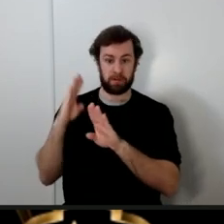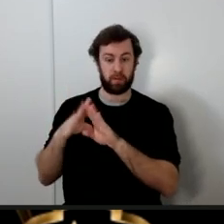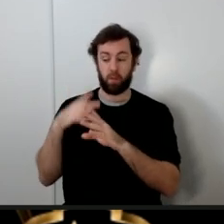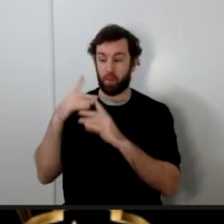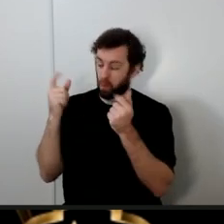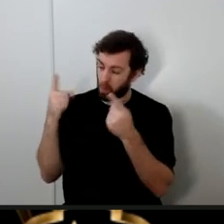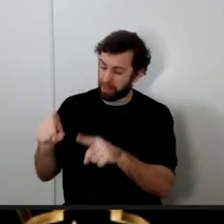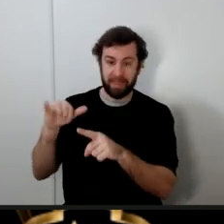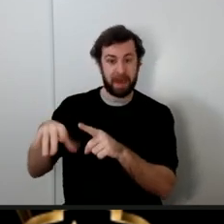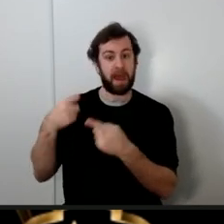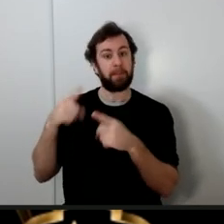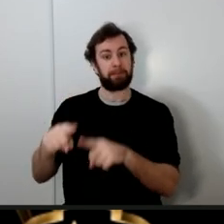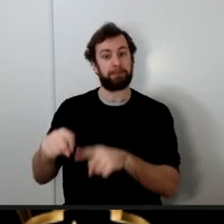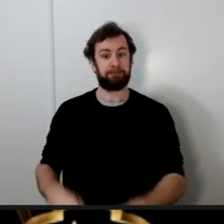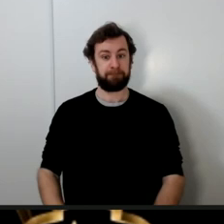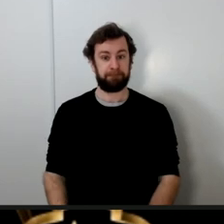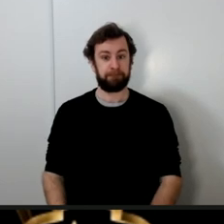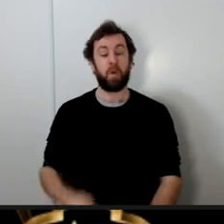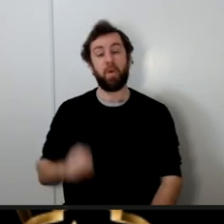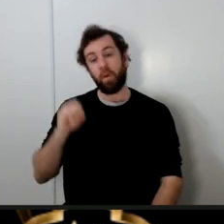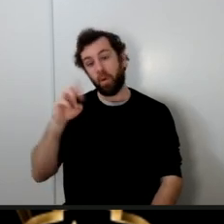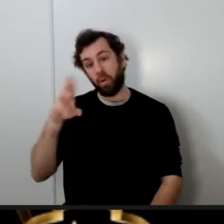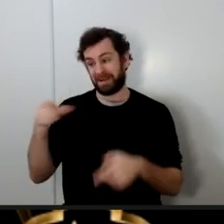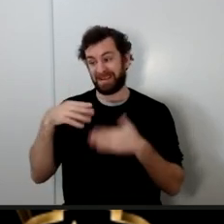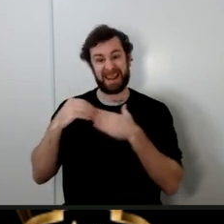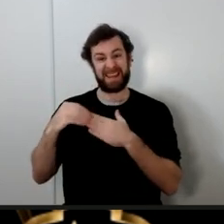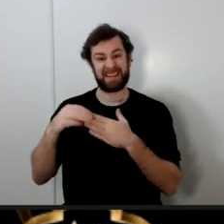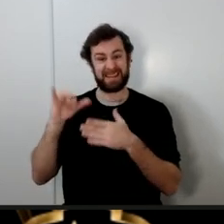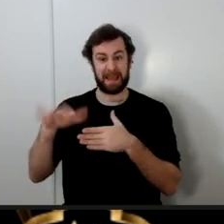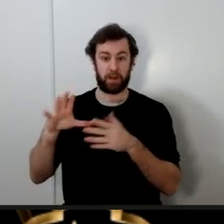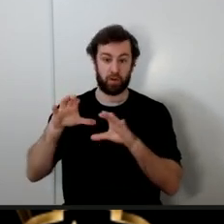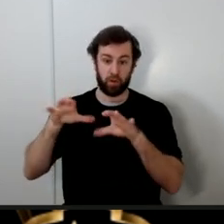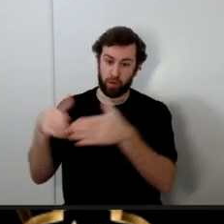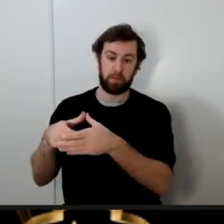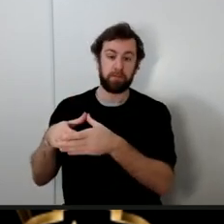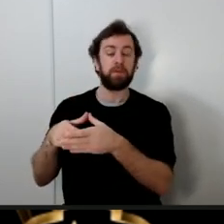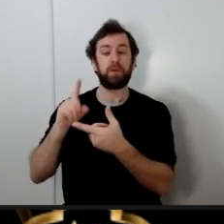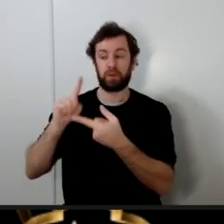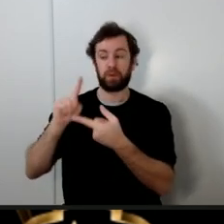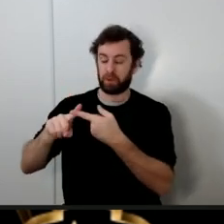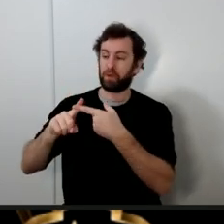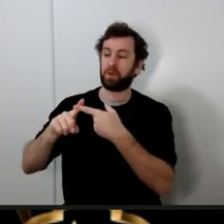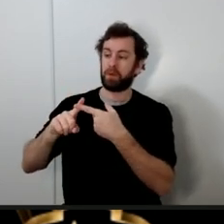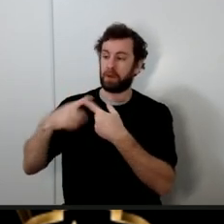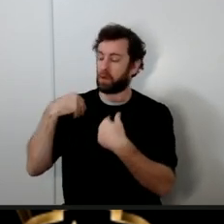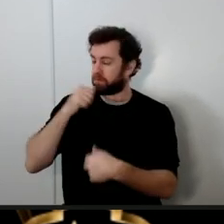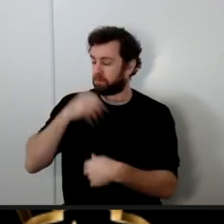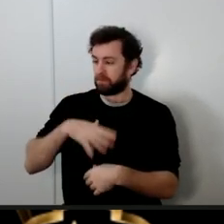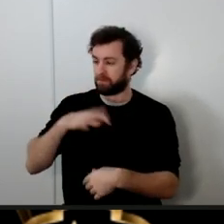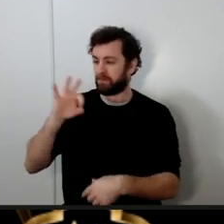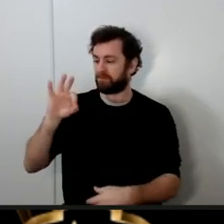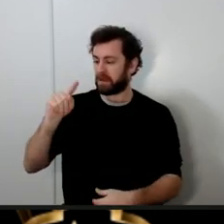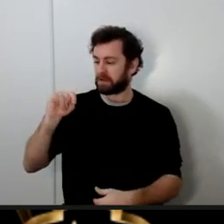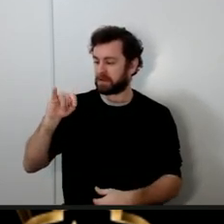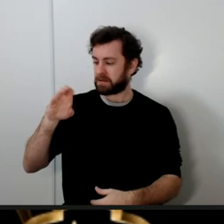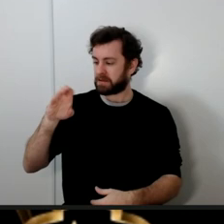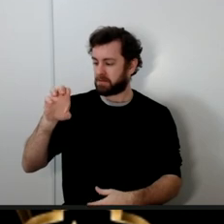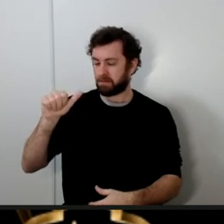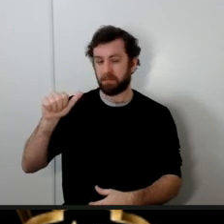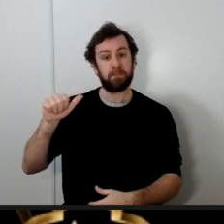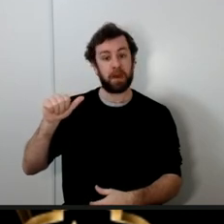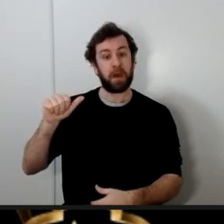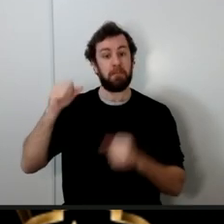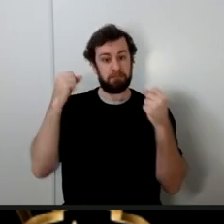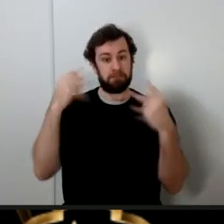or he was leading the group to the house of lady Fatima so many Muslims say I